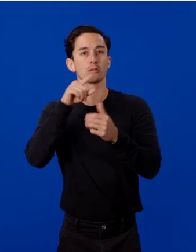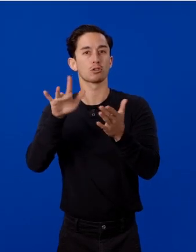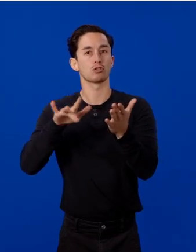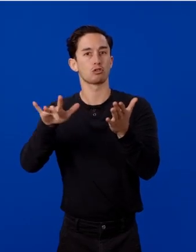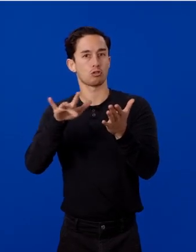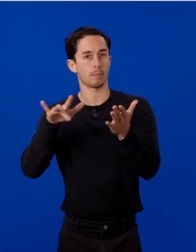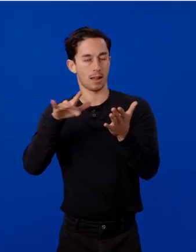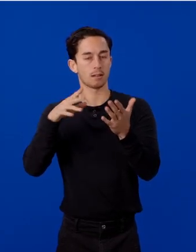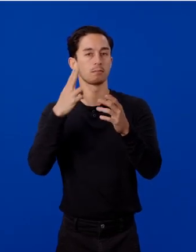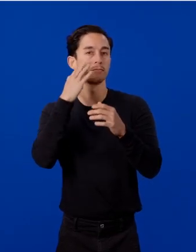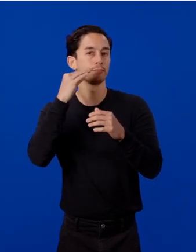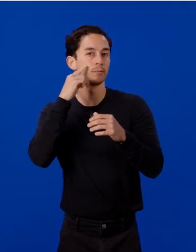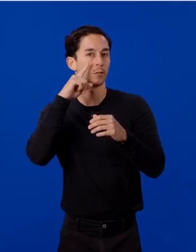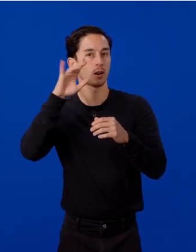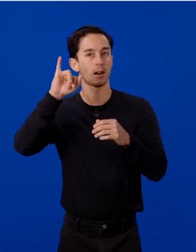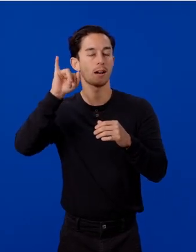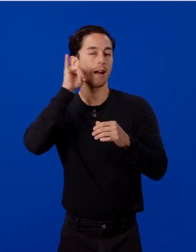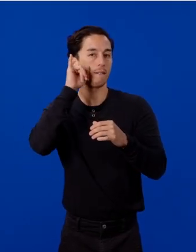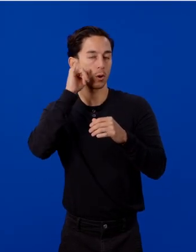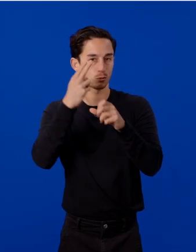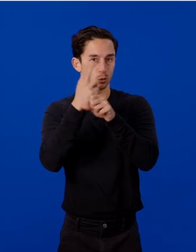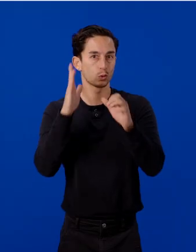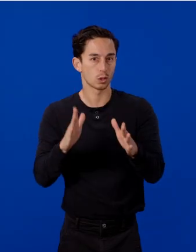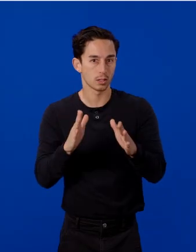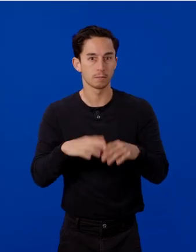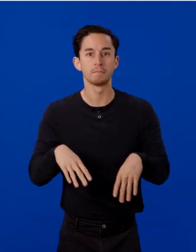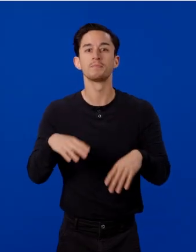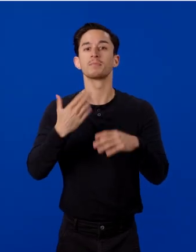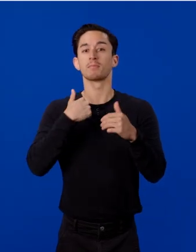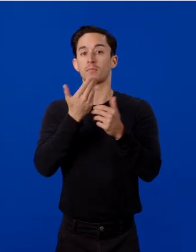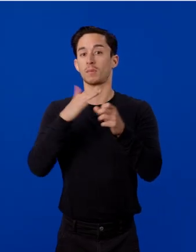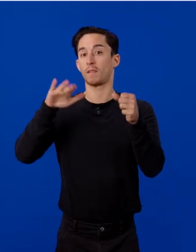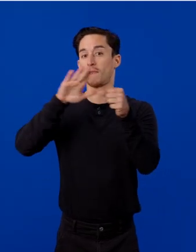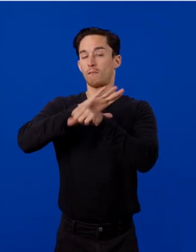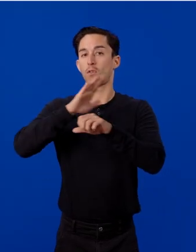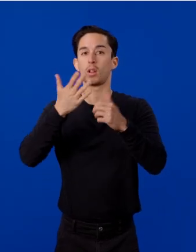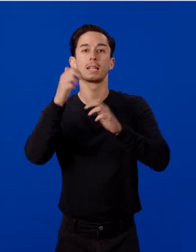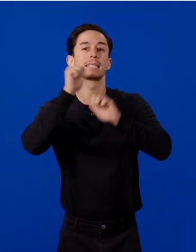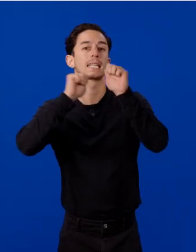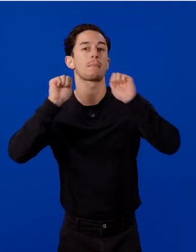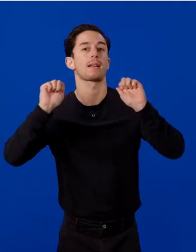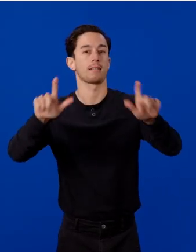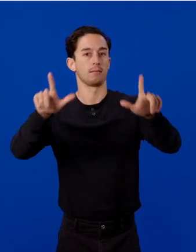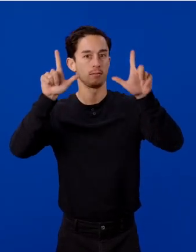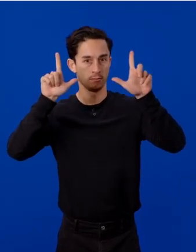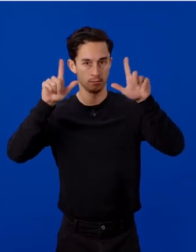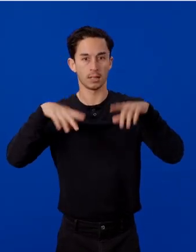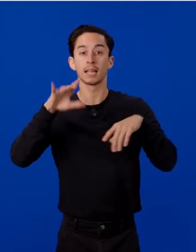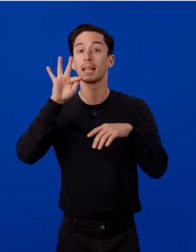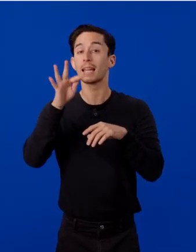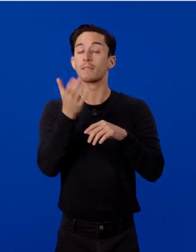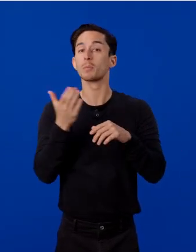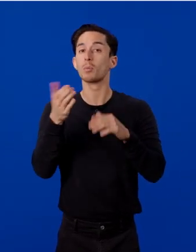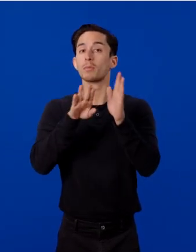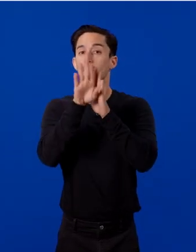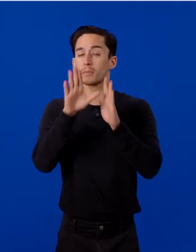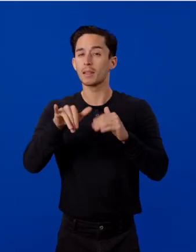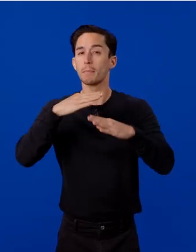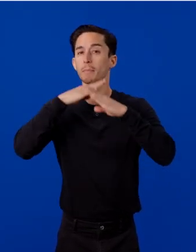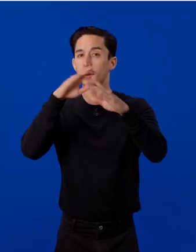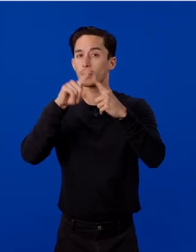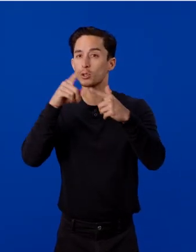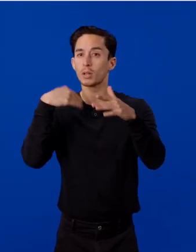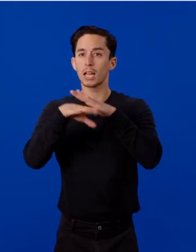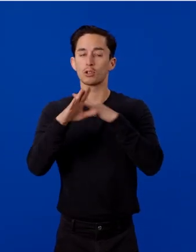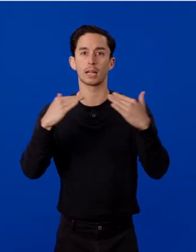users. Complete with a cinematic, theater-like atmosphere. If you are a mobile developer, the barrier to entry has never been